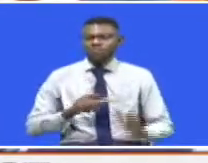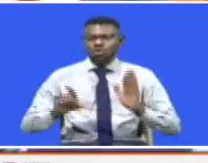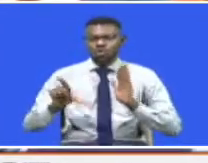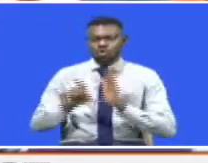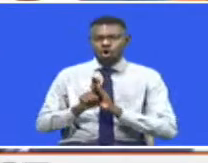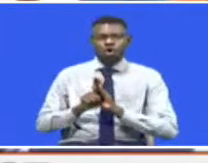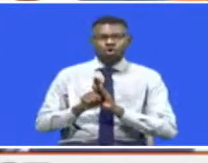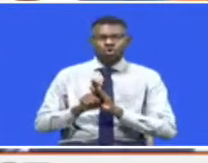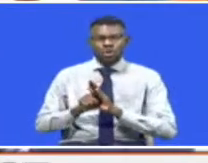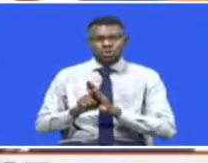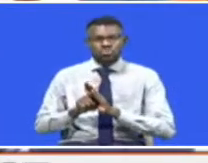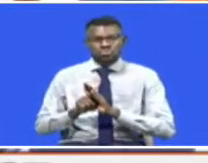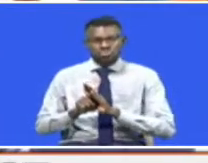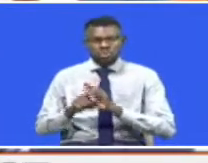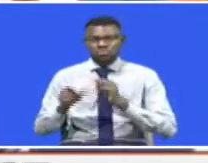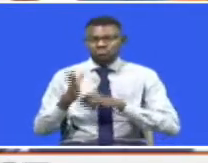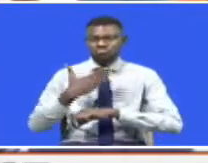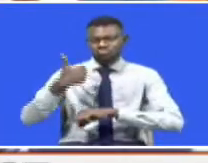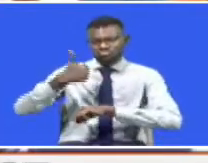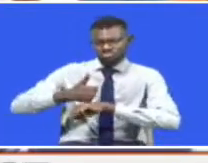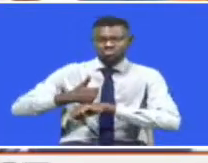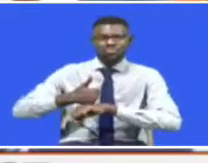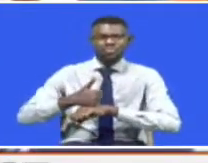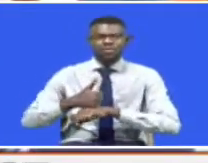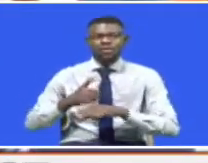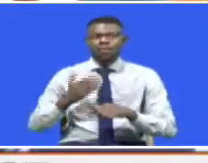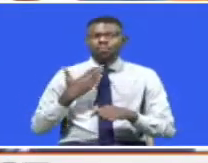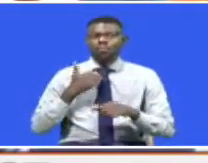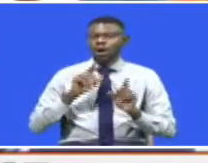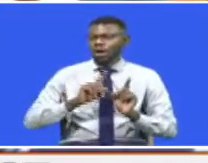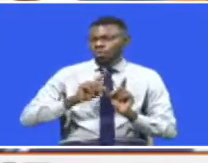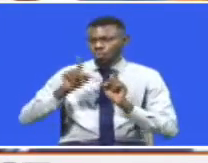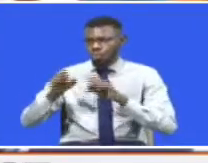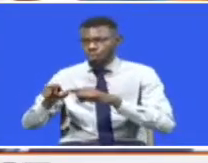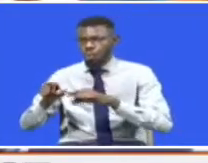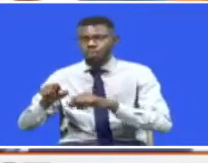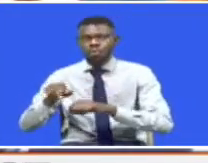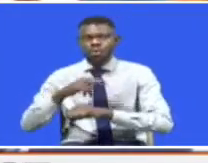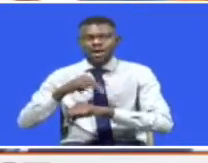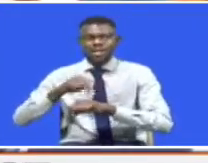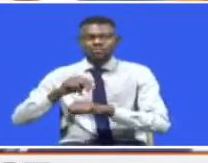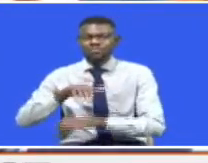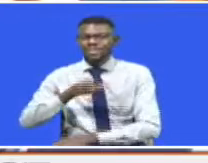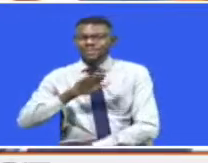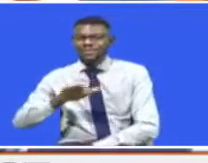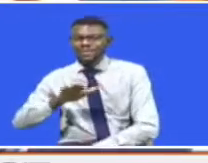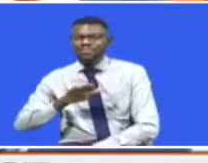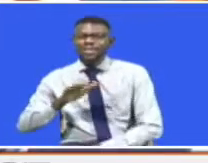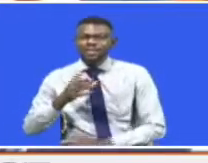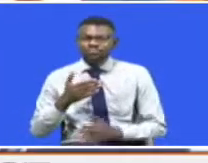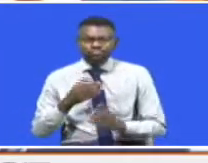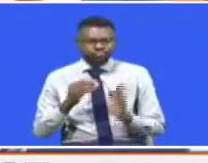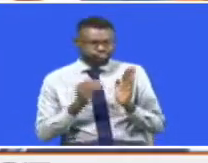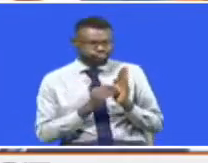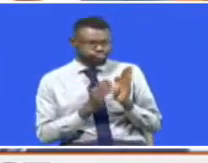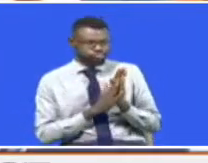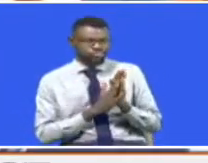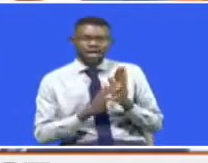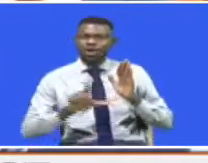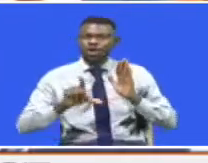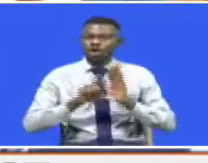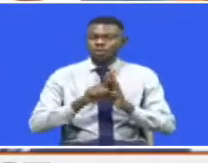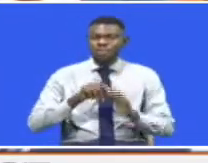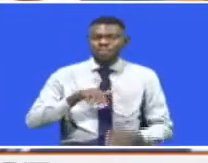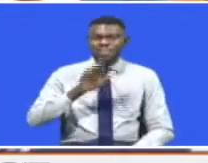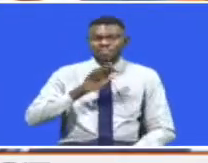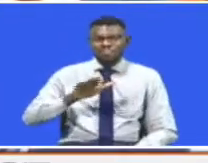members of the Parliament have said we shall go to the National Assembly to develop an Act of Parliament that will strengthen